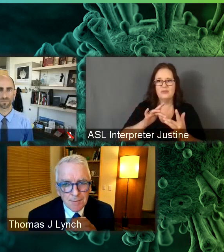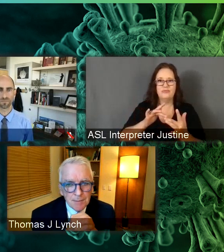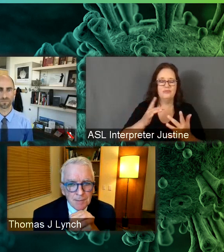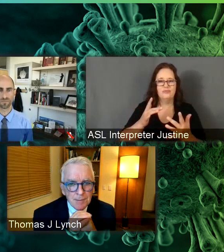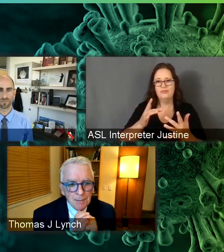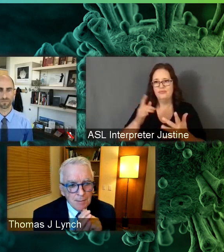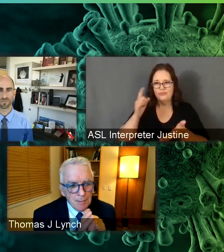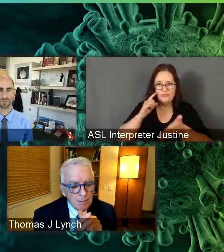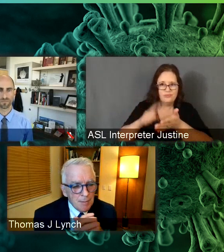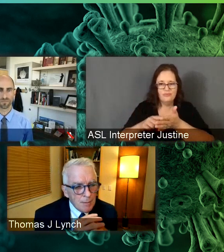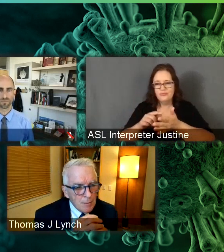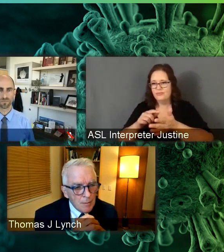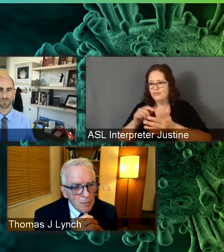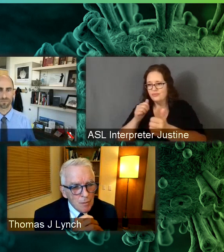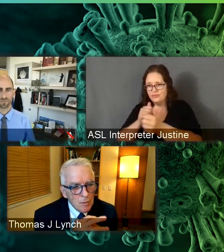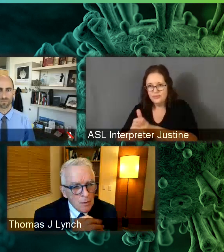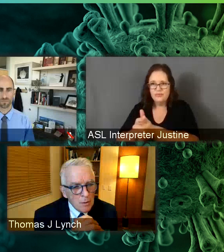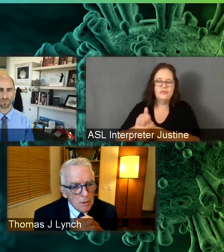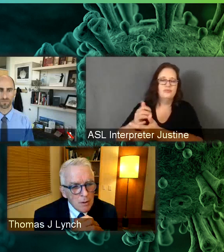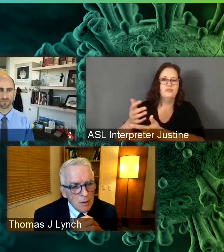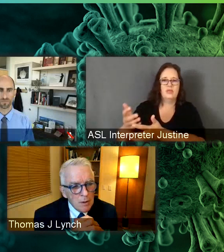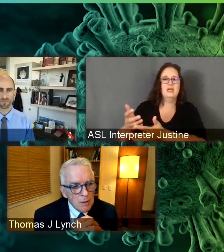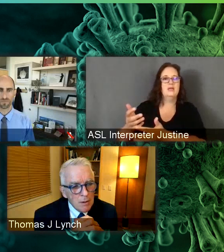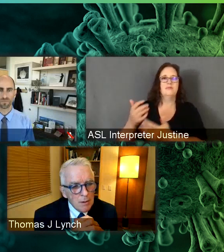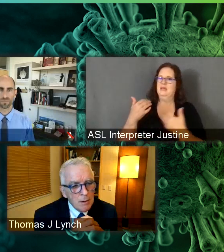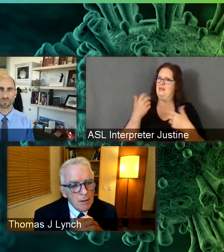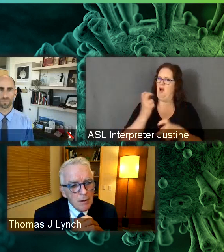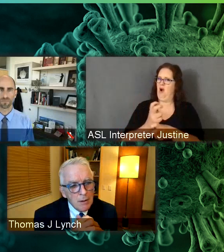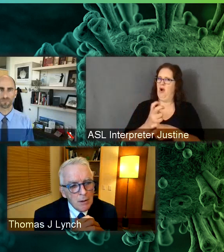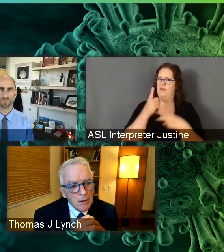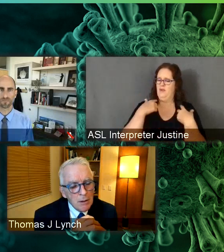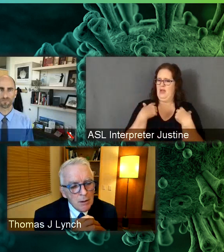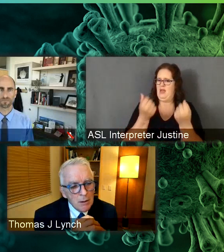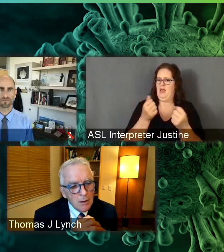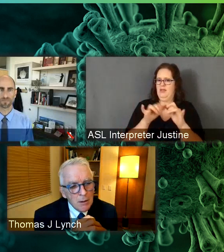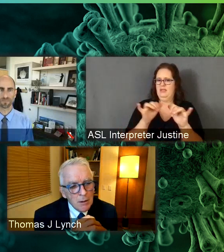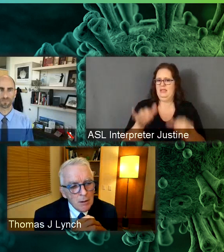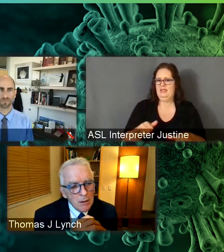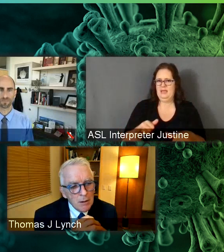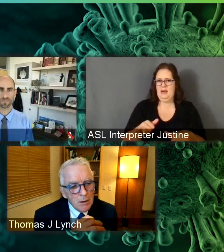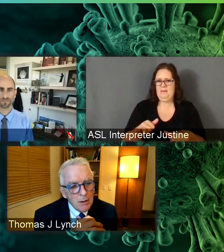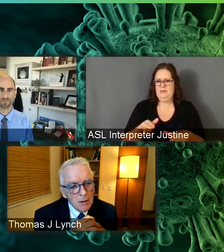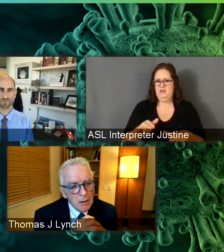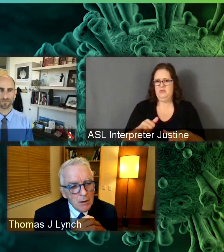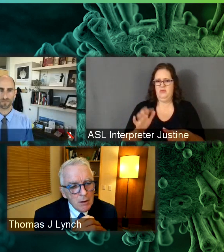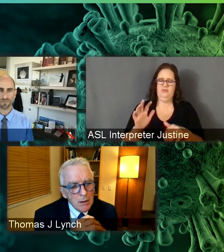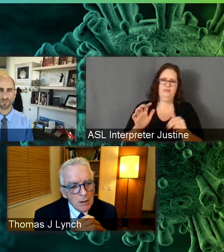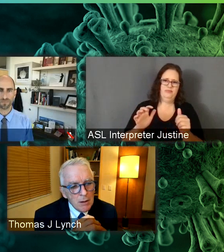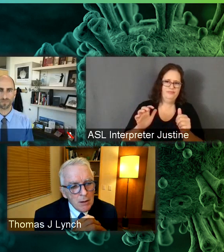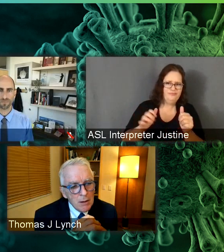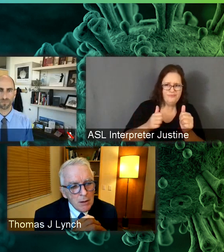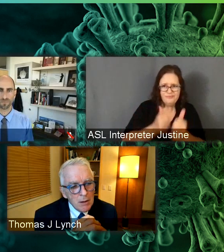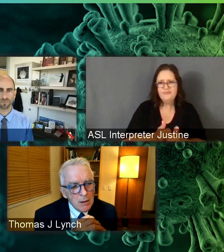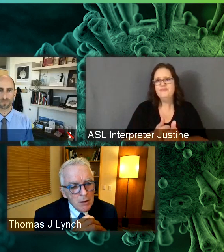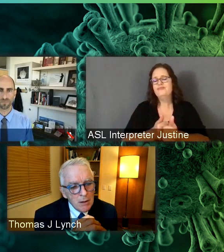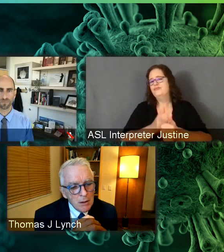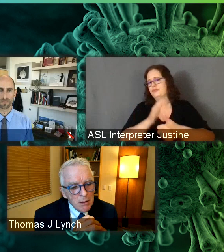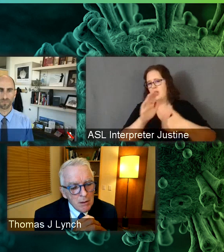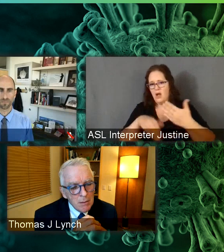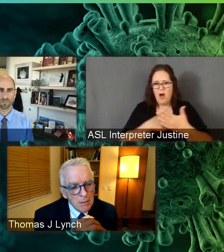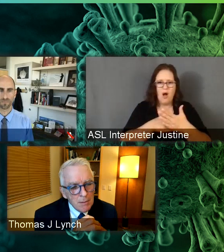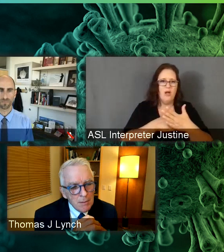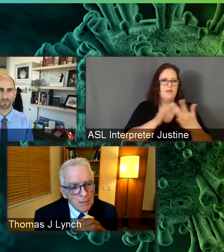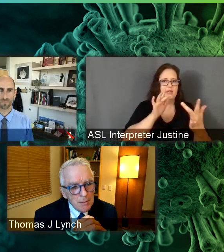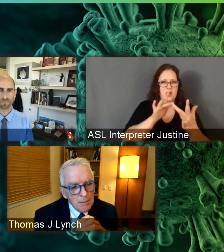the US public health system to make that work. And so that's kind of partly what's made it more difficult to function